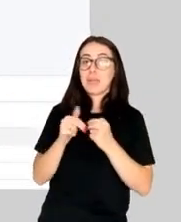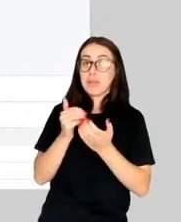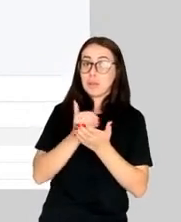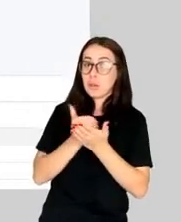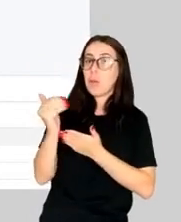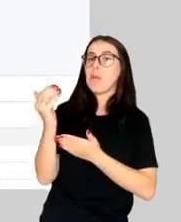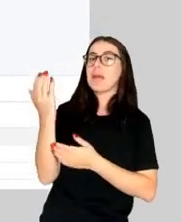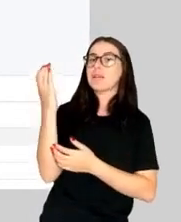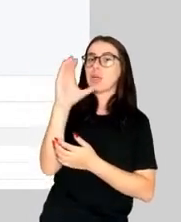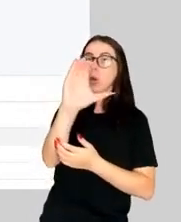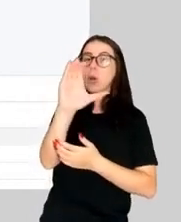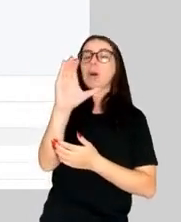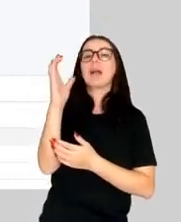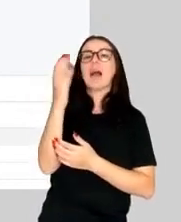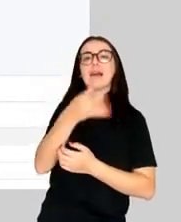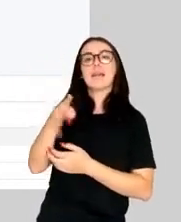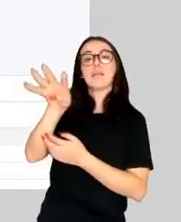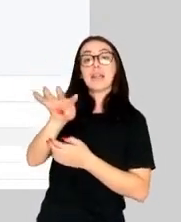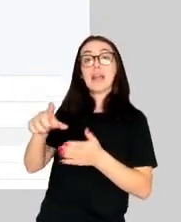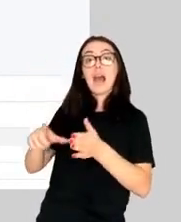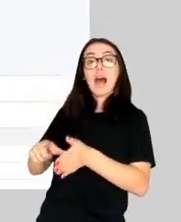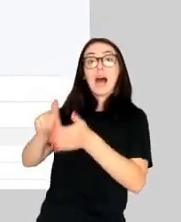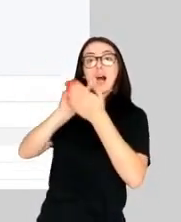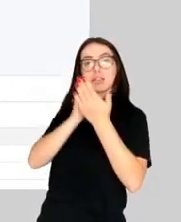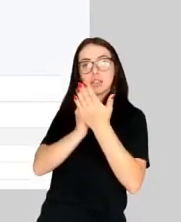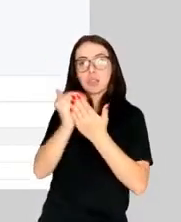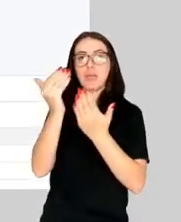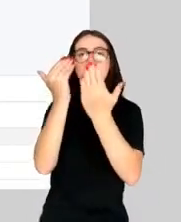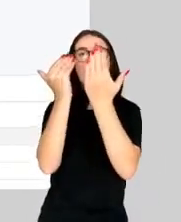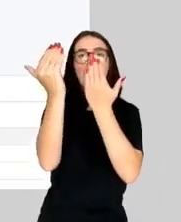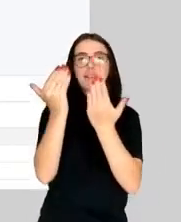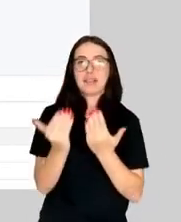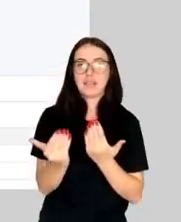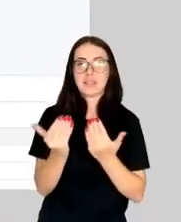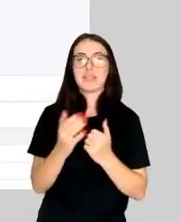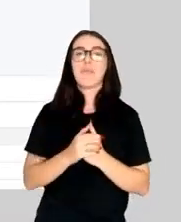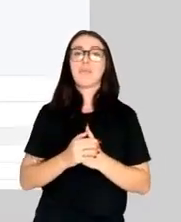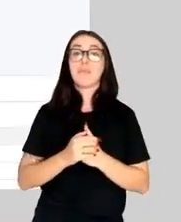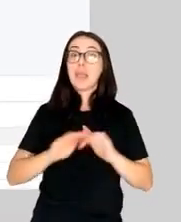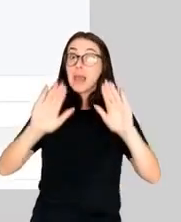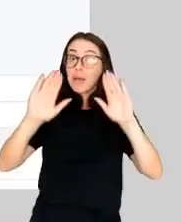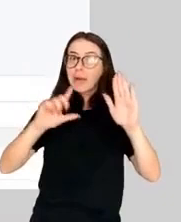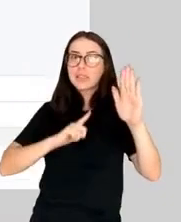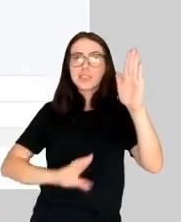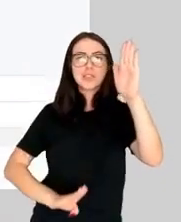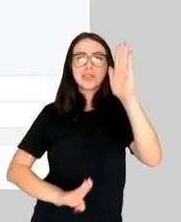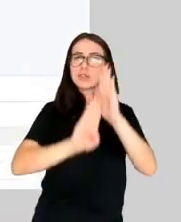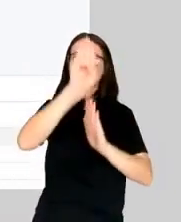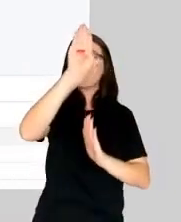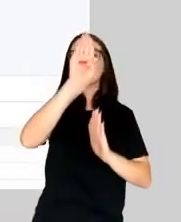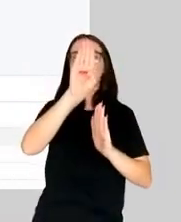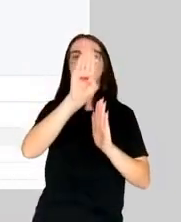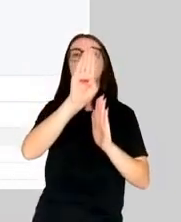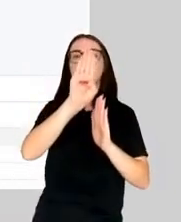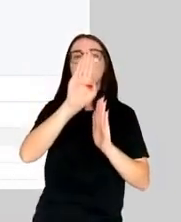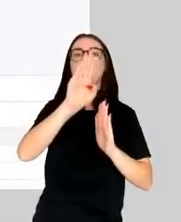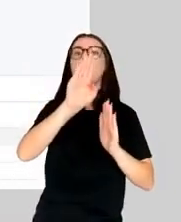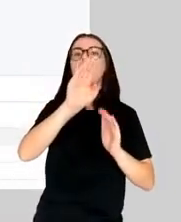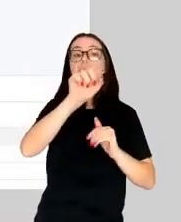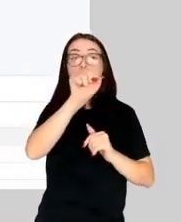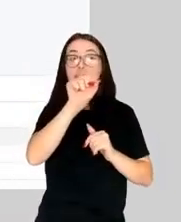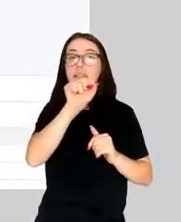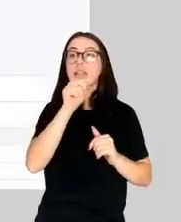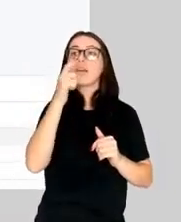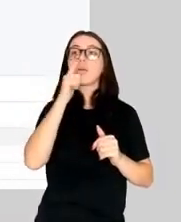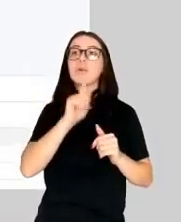With advances in machine learning and computer vision, the recognition of structured data should be achievable in many of the cases that were previously